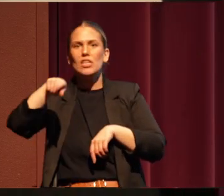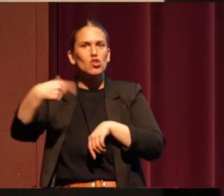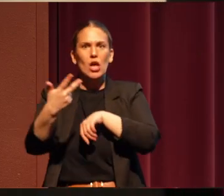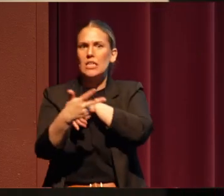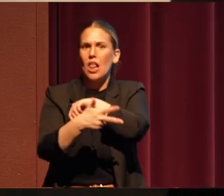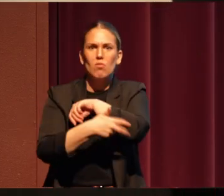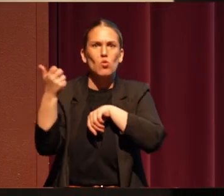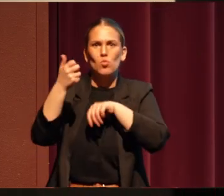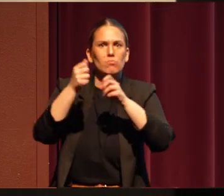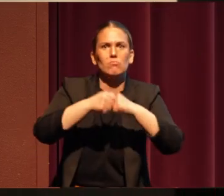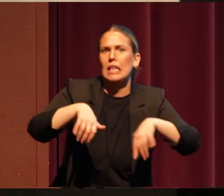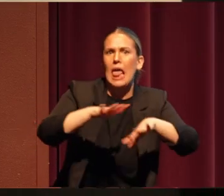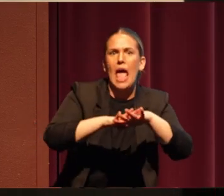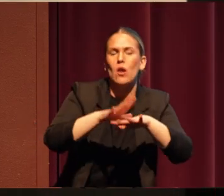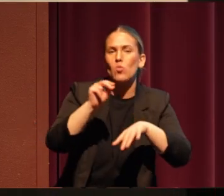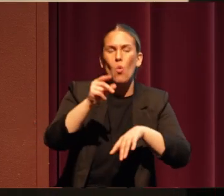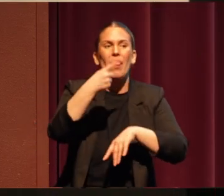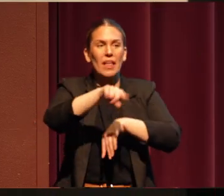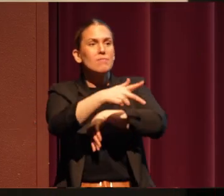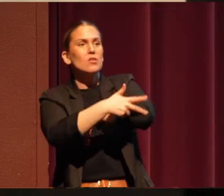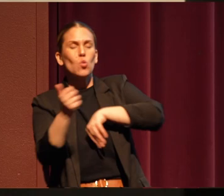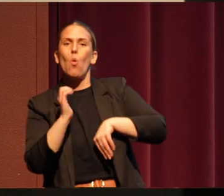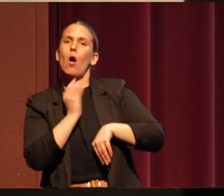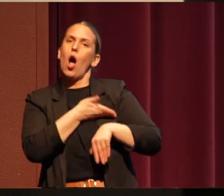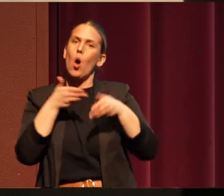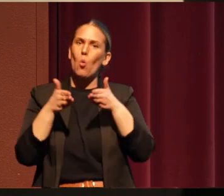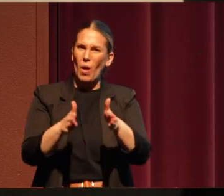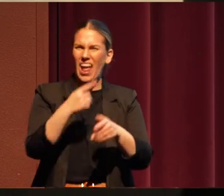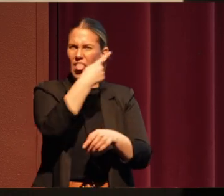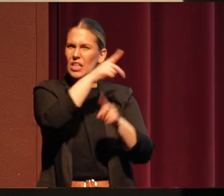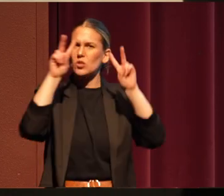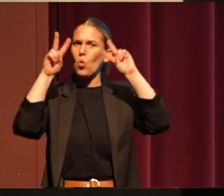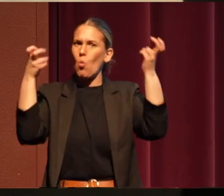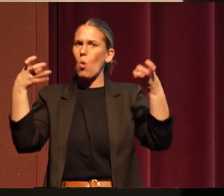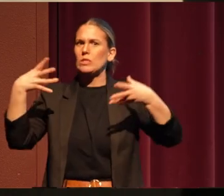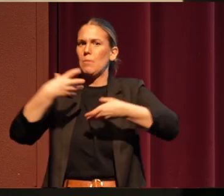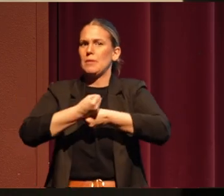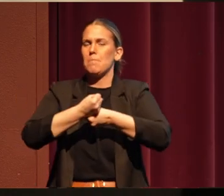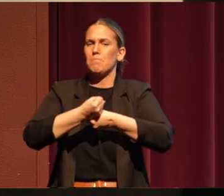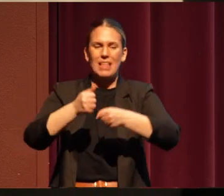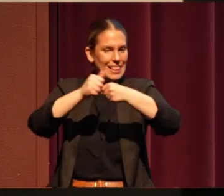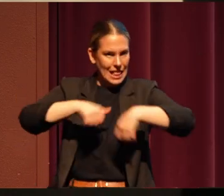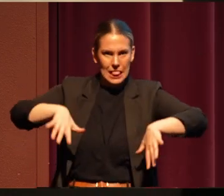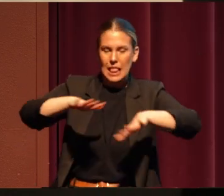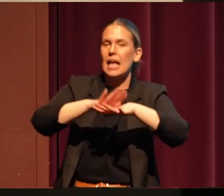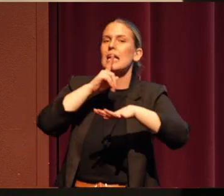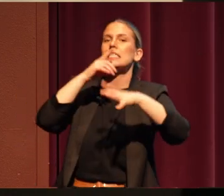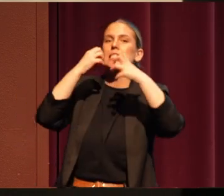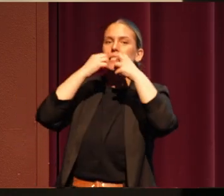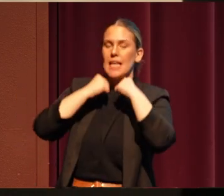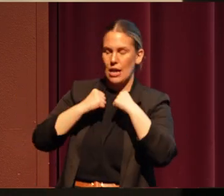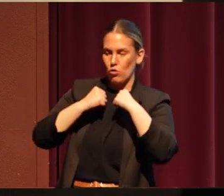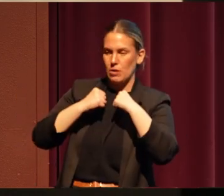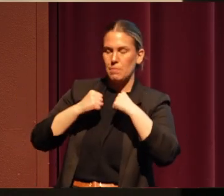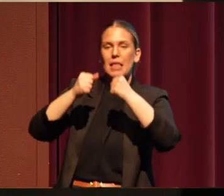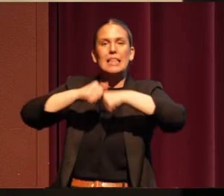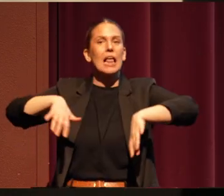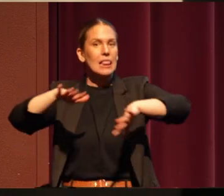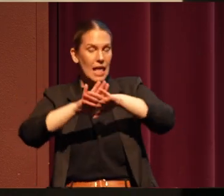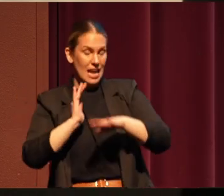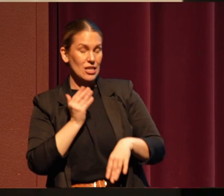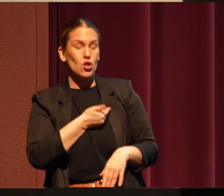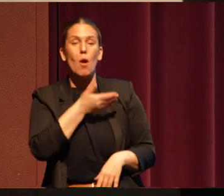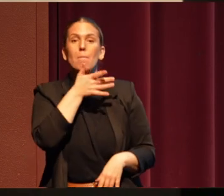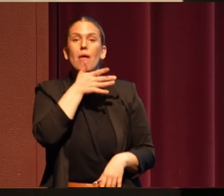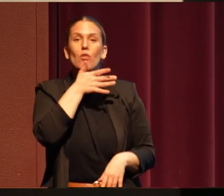way. And I think this quote sums it up. The land is sacred. The land is our mother,